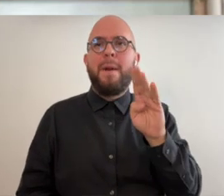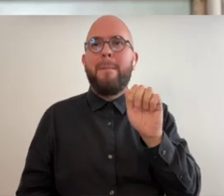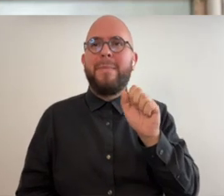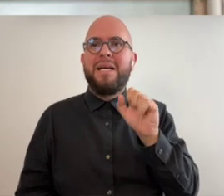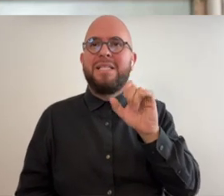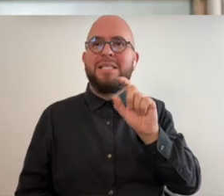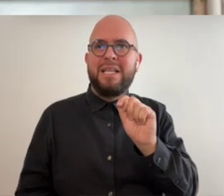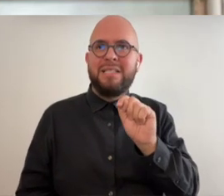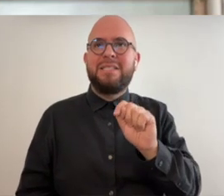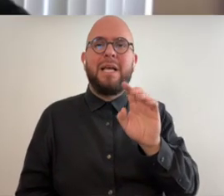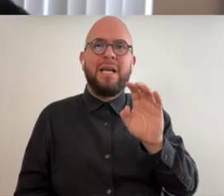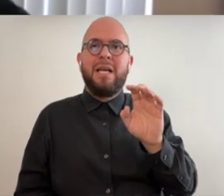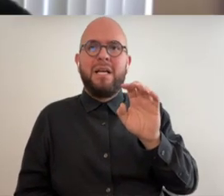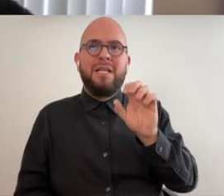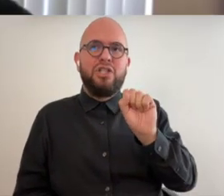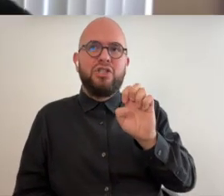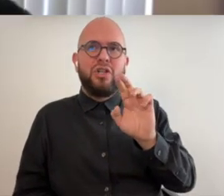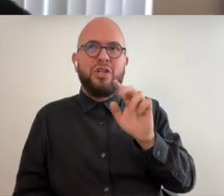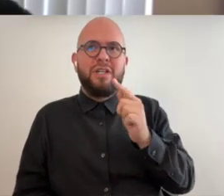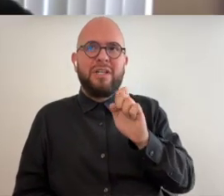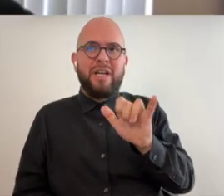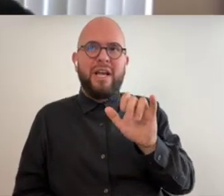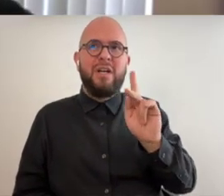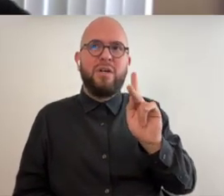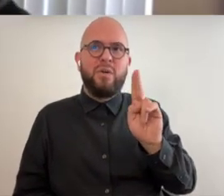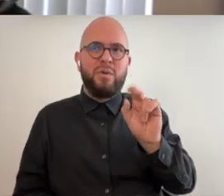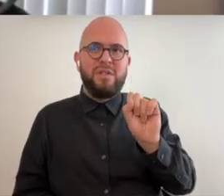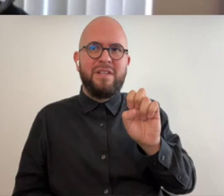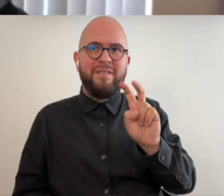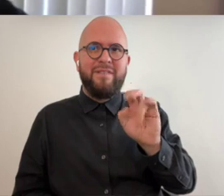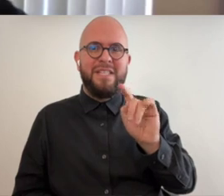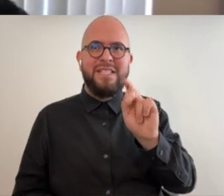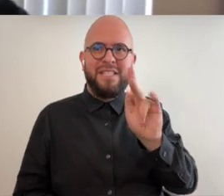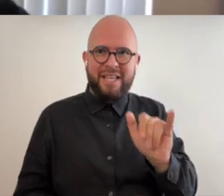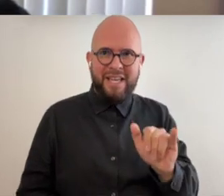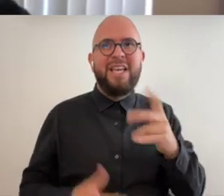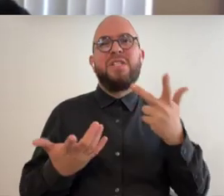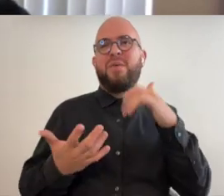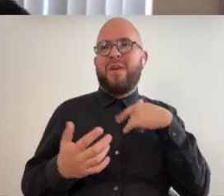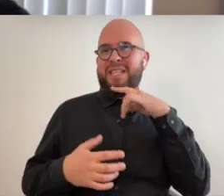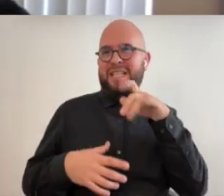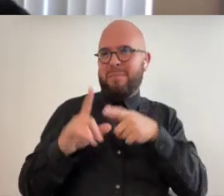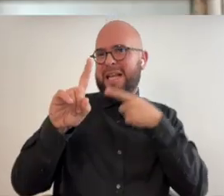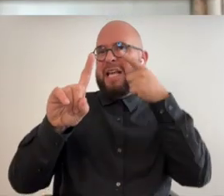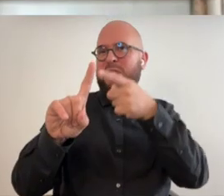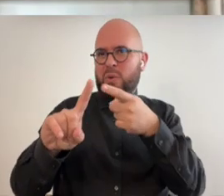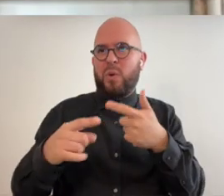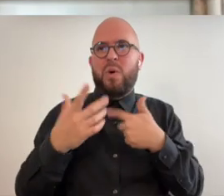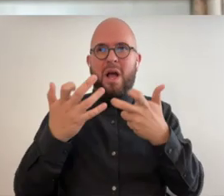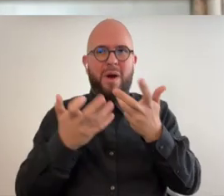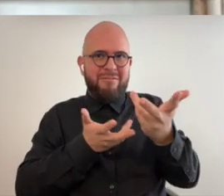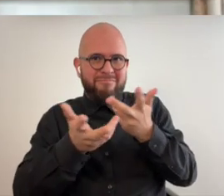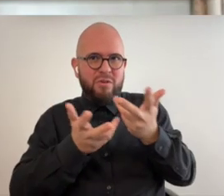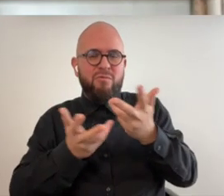piece for bass and interactive electronics for him so that's that's my that's my next my next goal nice